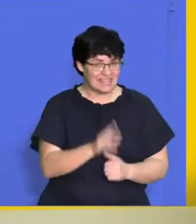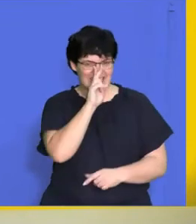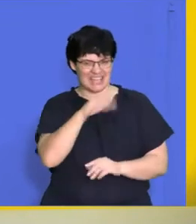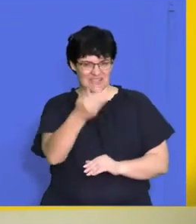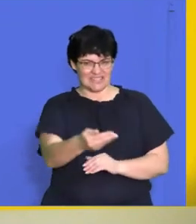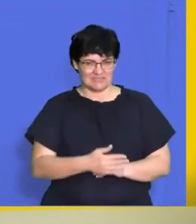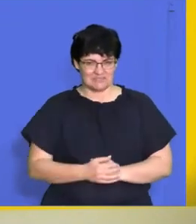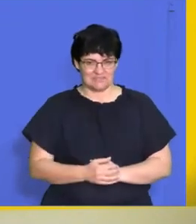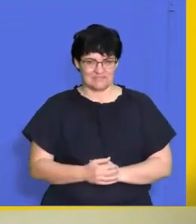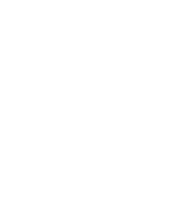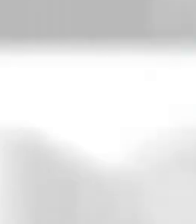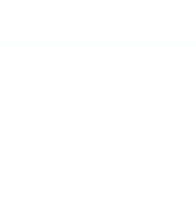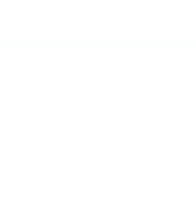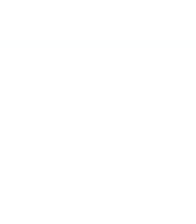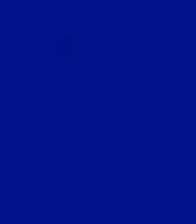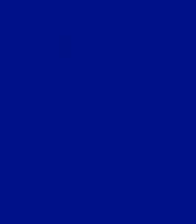you straight after this.